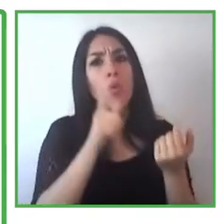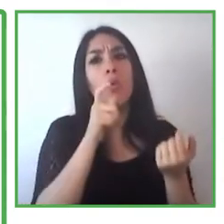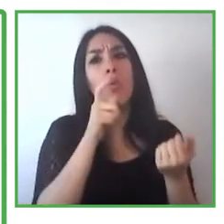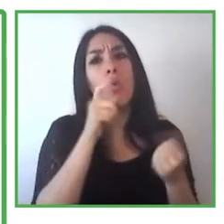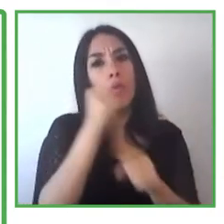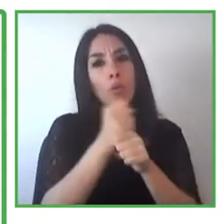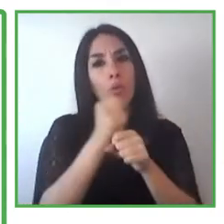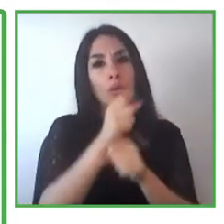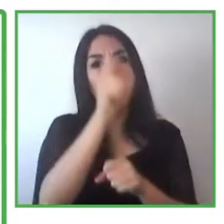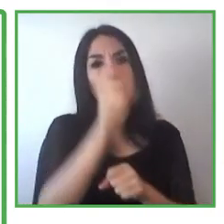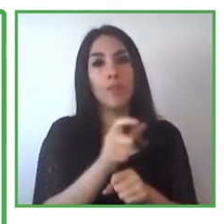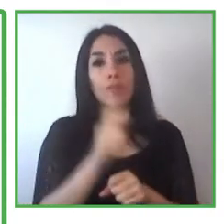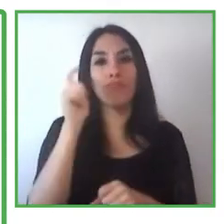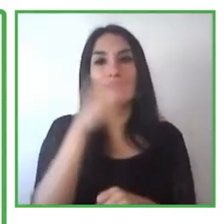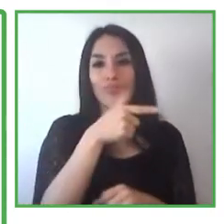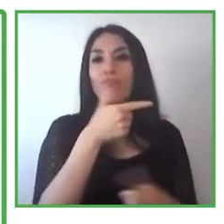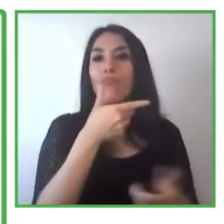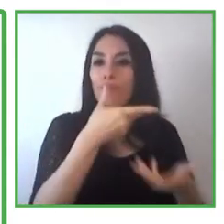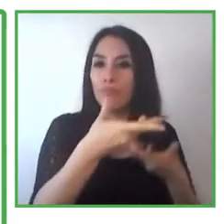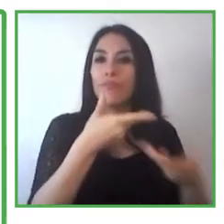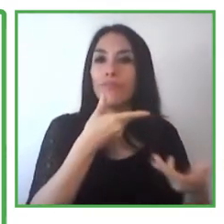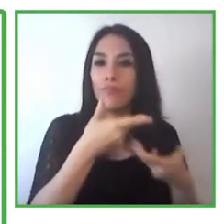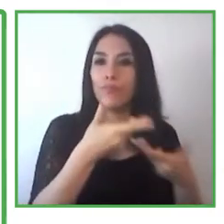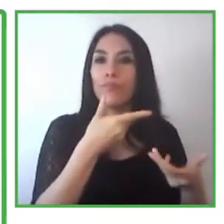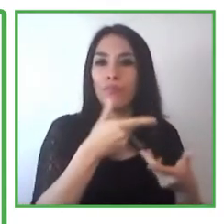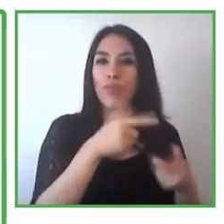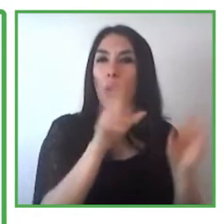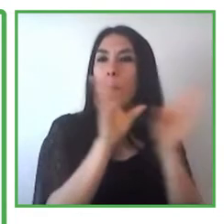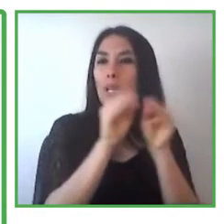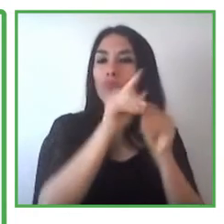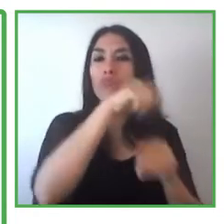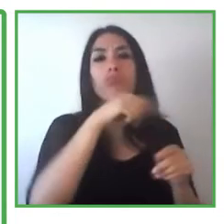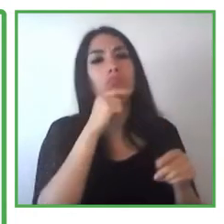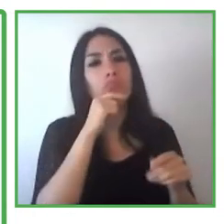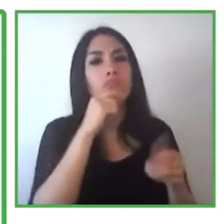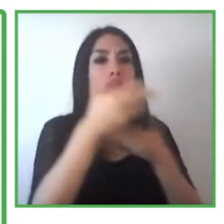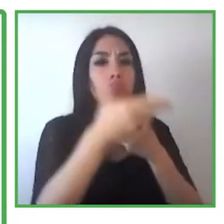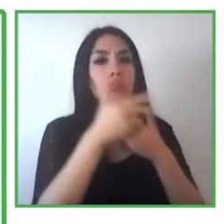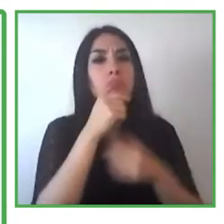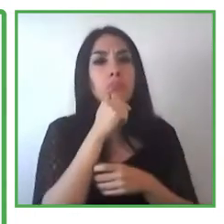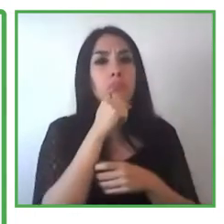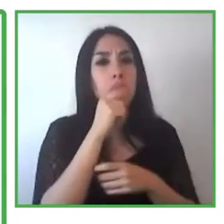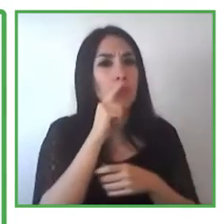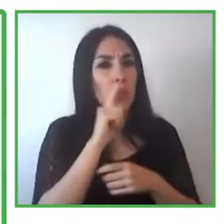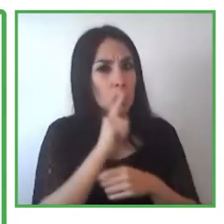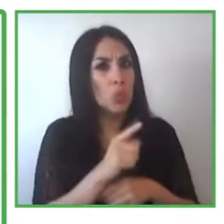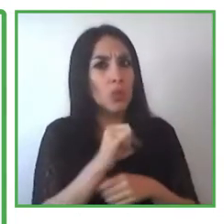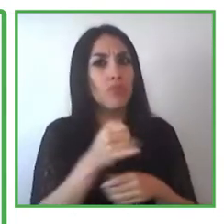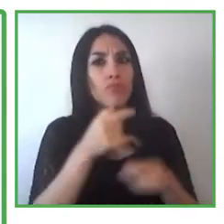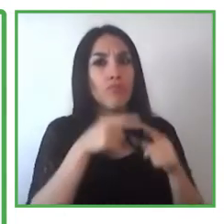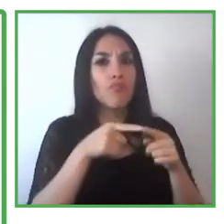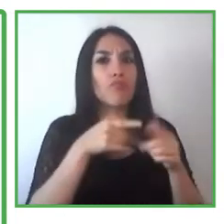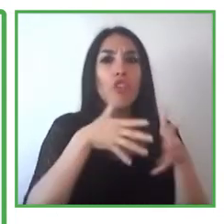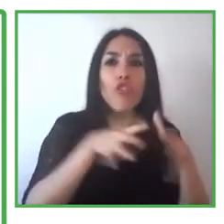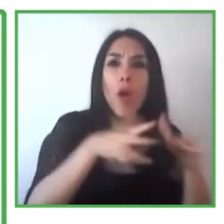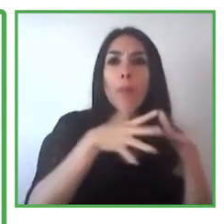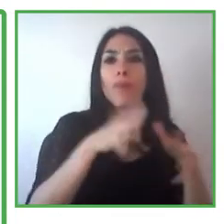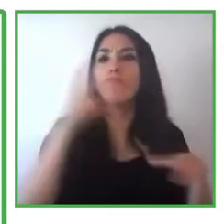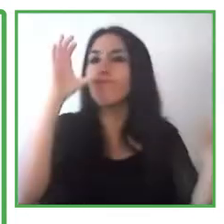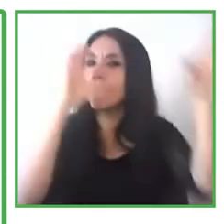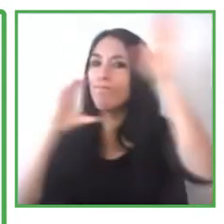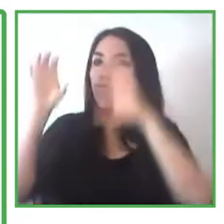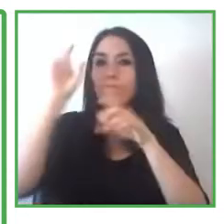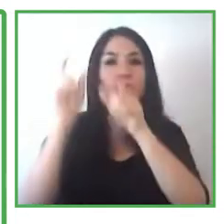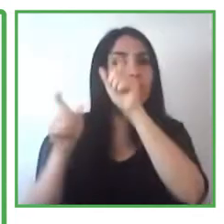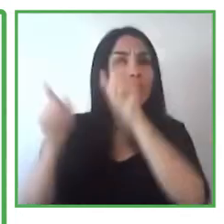position profile or then we match that with the person with the disability.